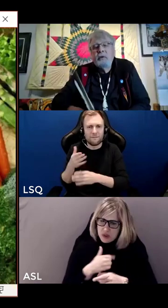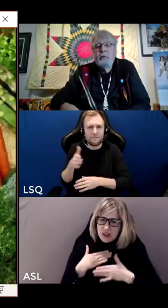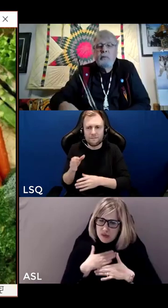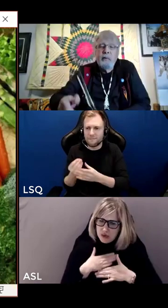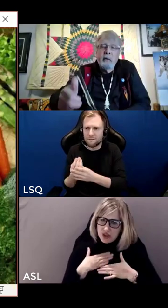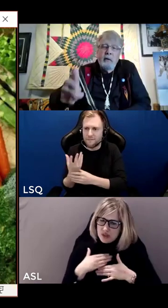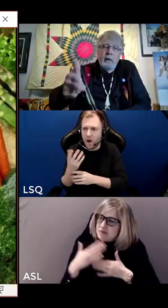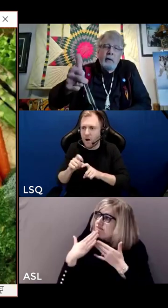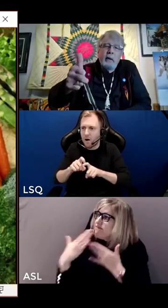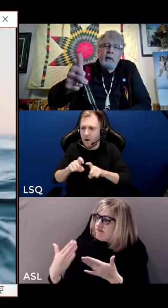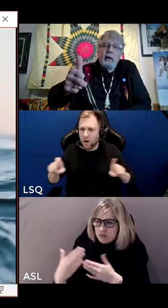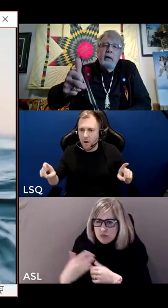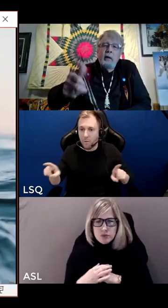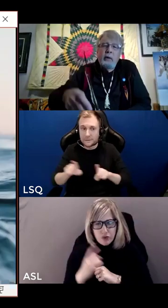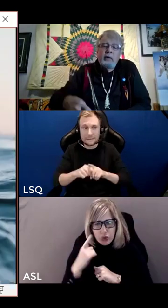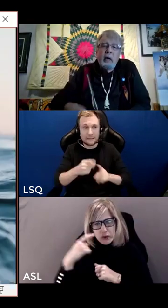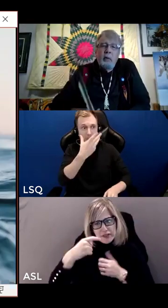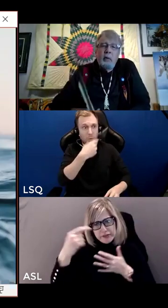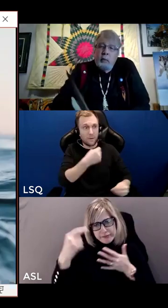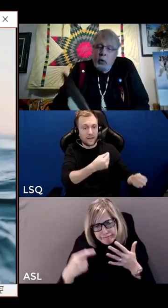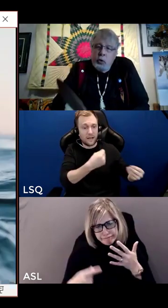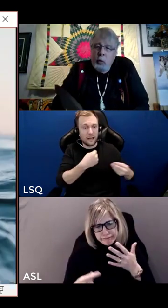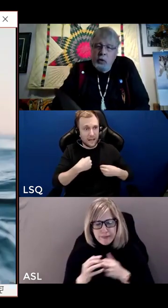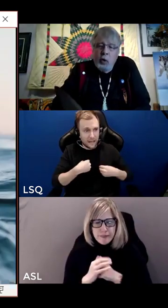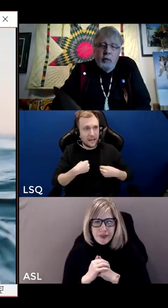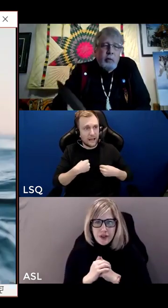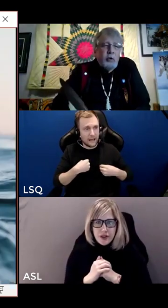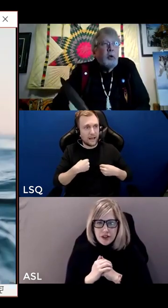are grateful. We say,